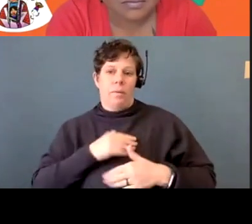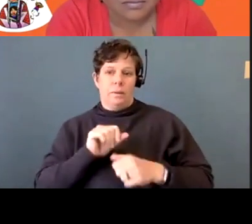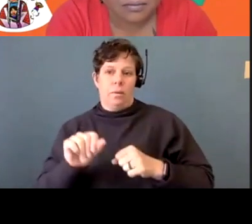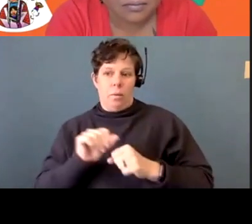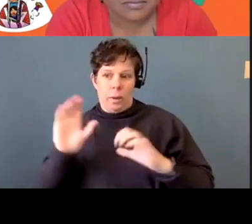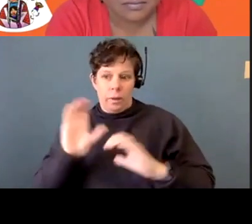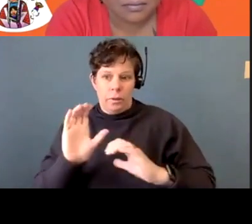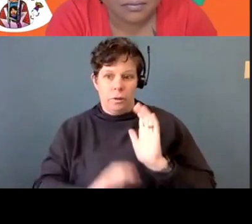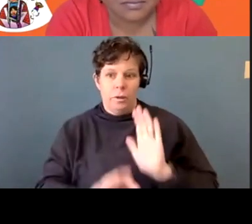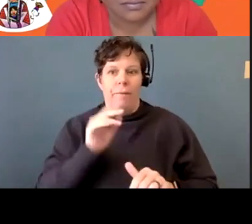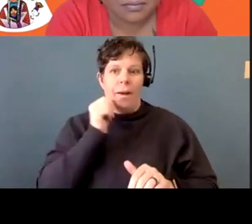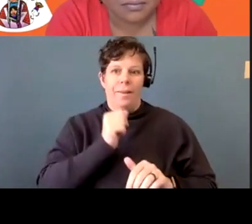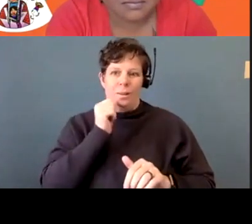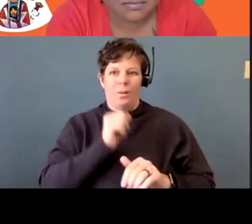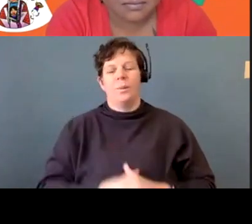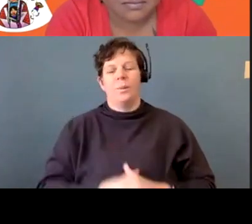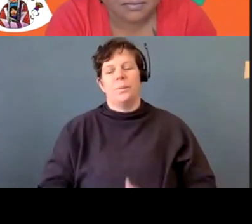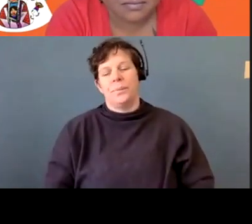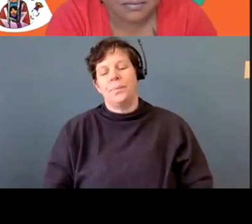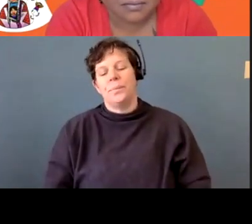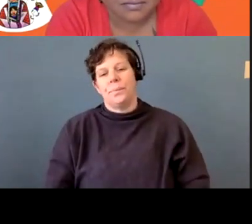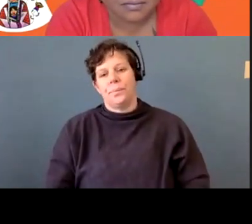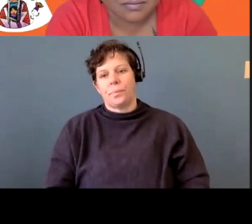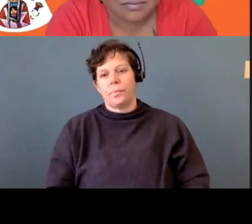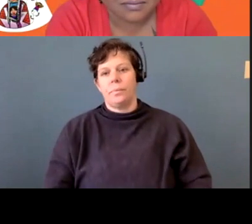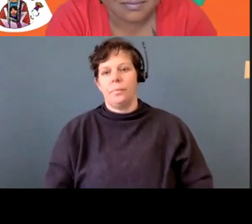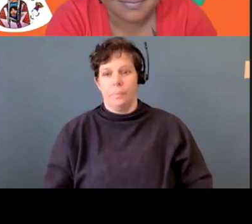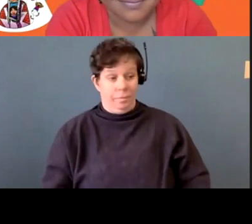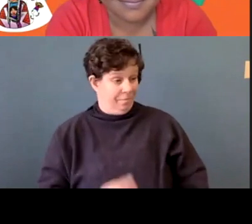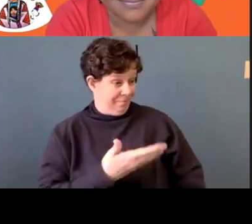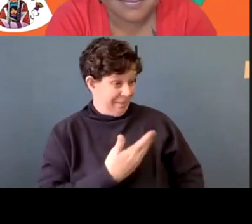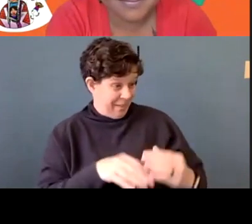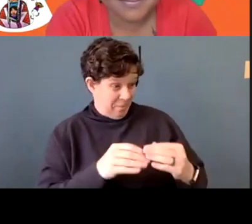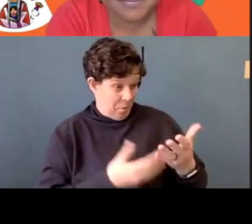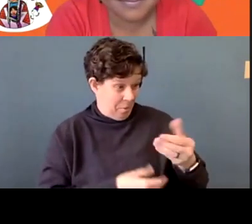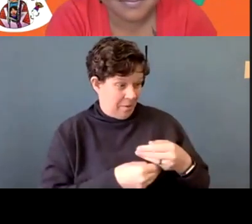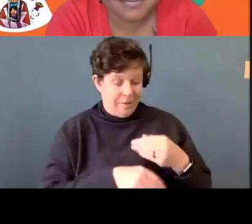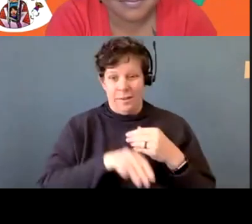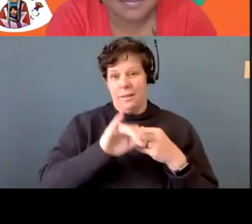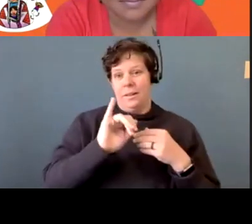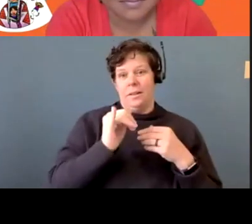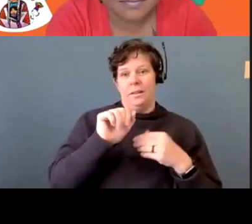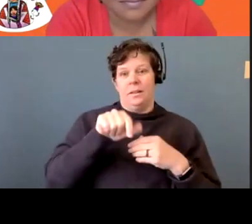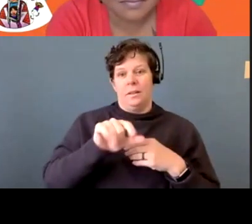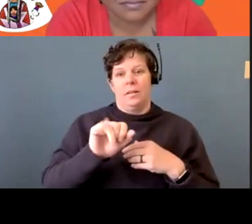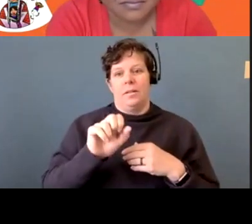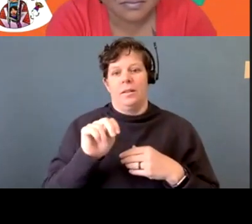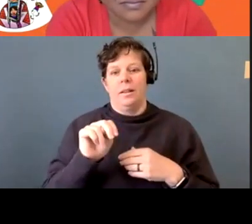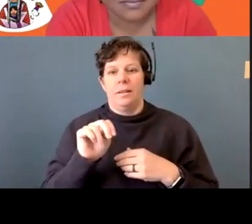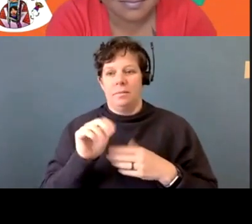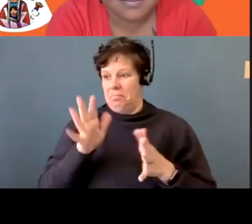girls. Yeah. And is there anything you want to say to that? Uh, no, I think he's good.